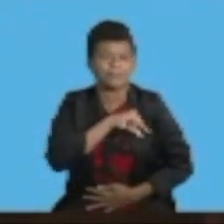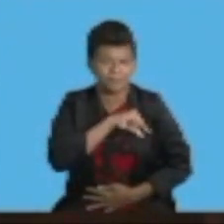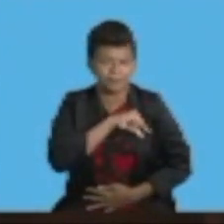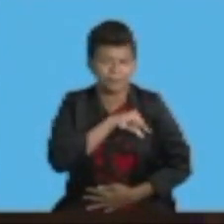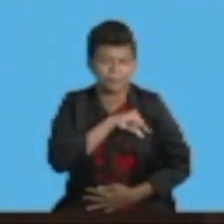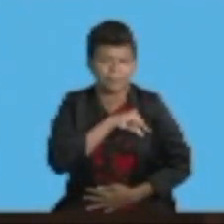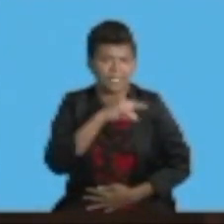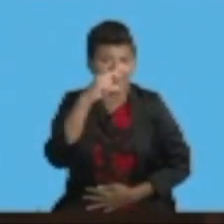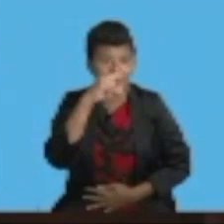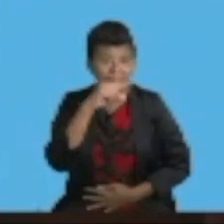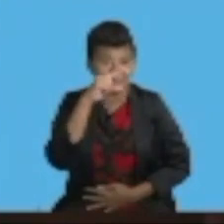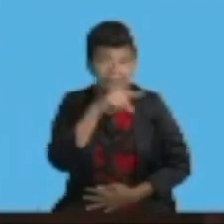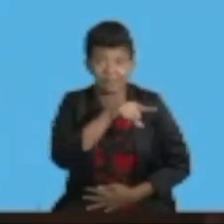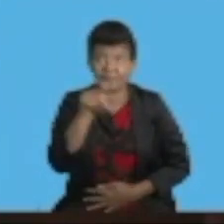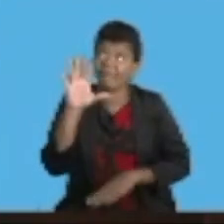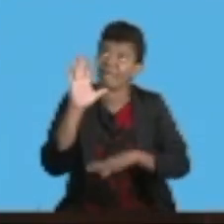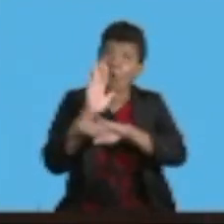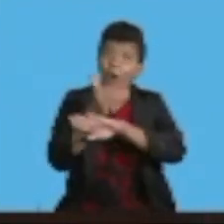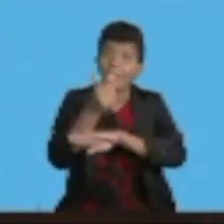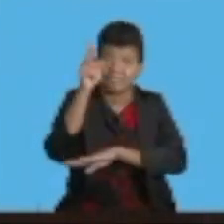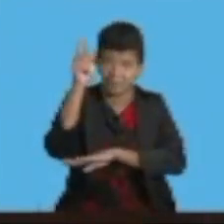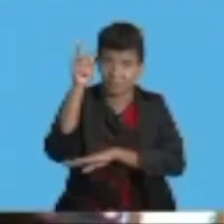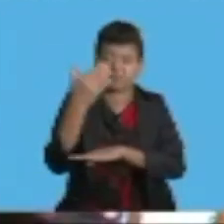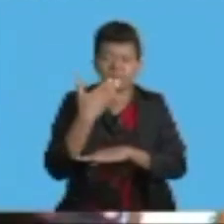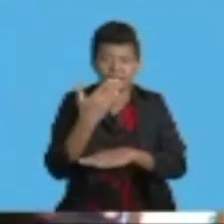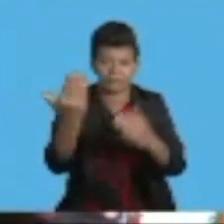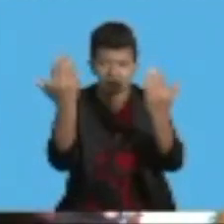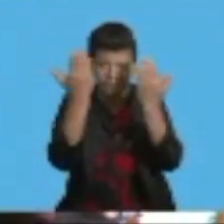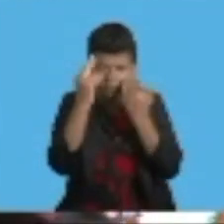Thank you, Mr. Speaker. Let's see. Ooh.